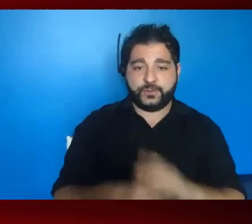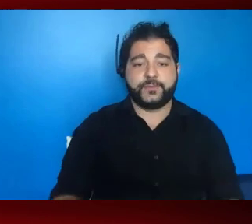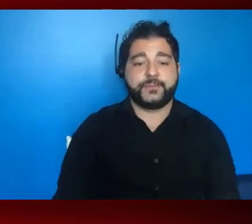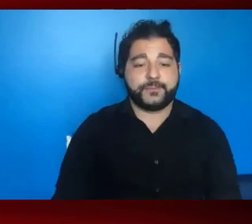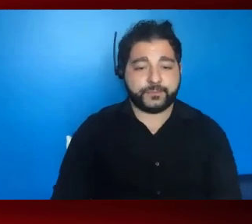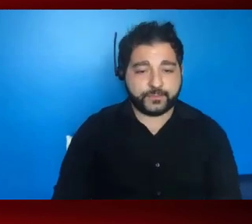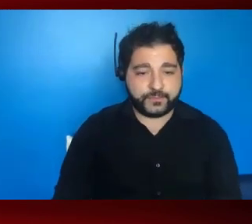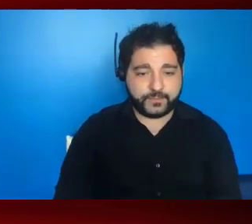Take care.